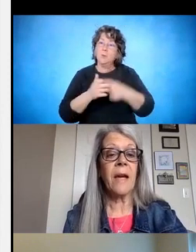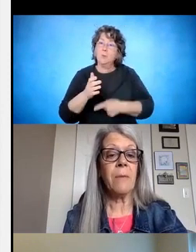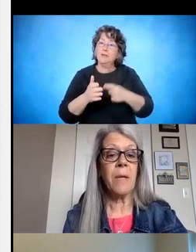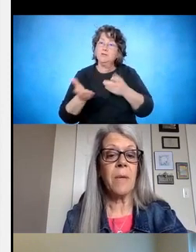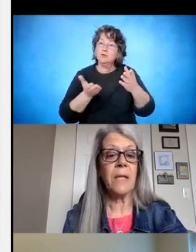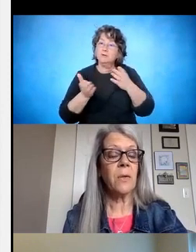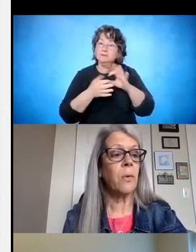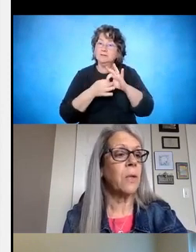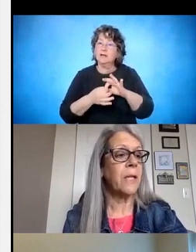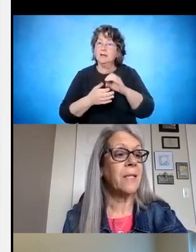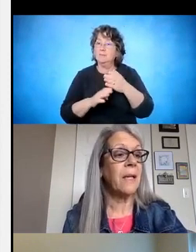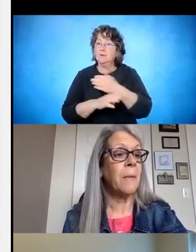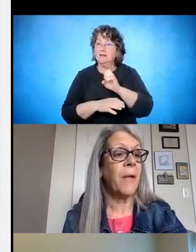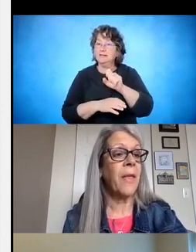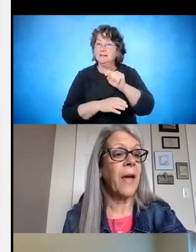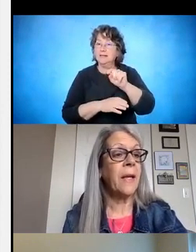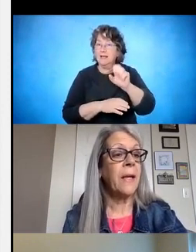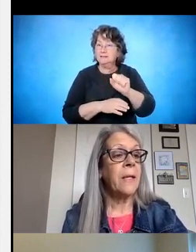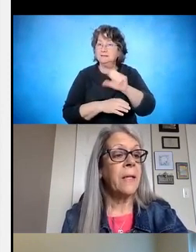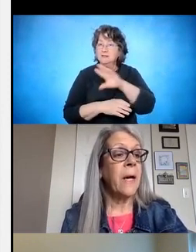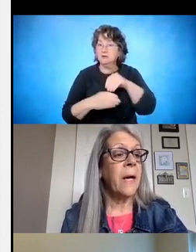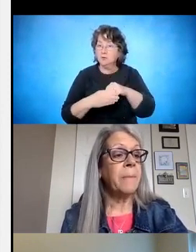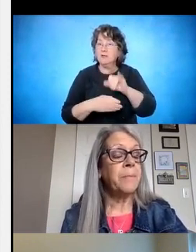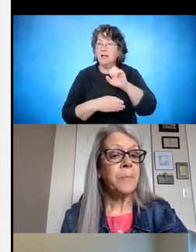that IEP meeting. So we're really excited about that.